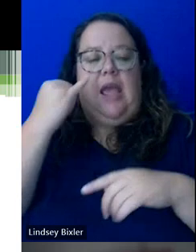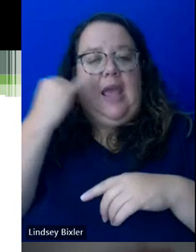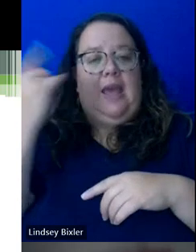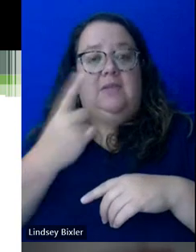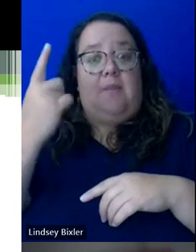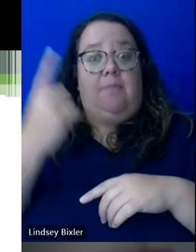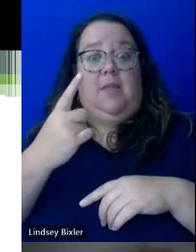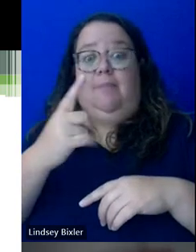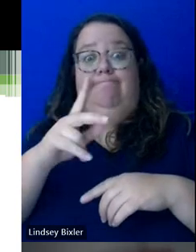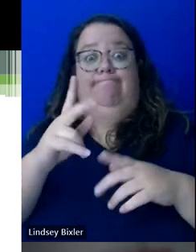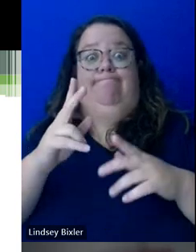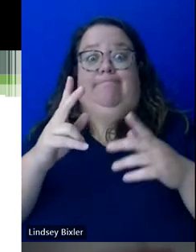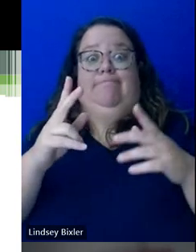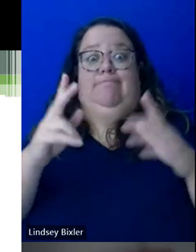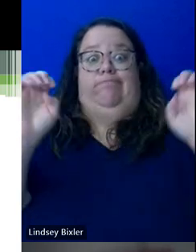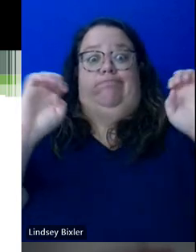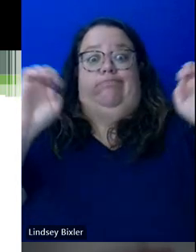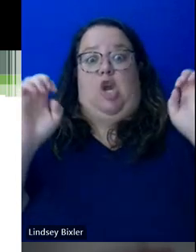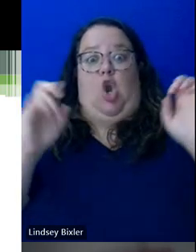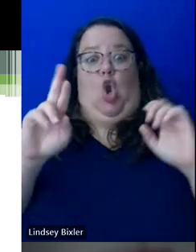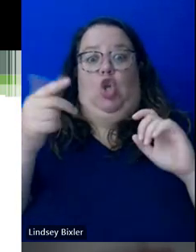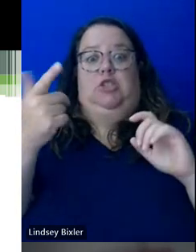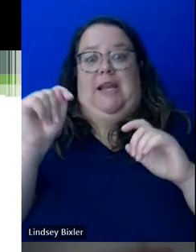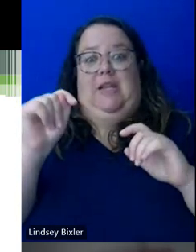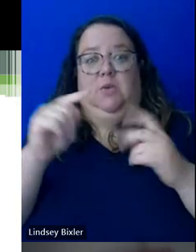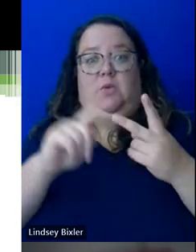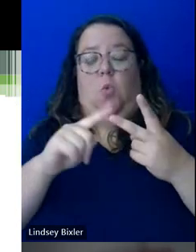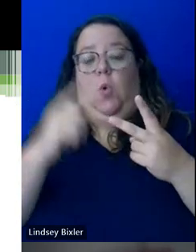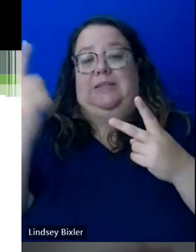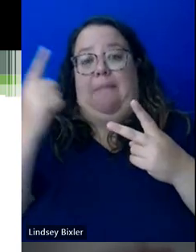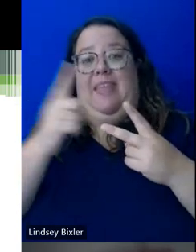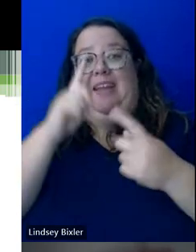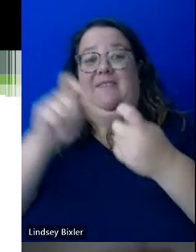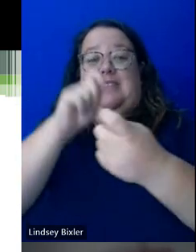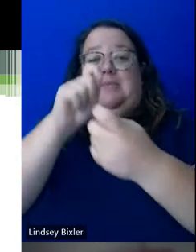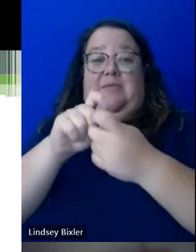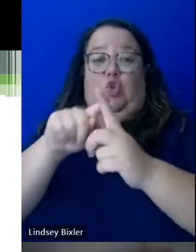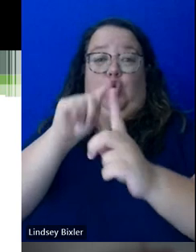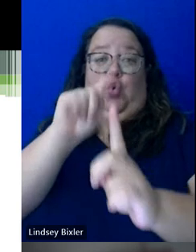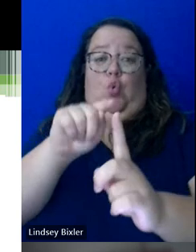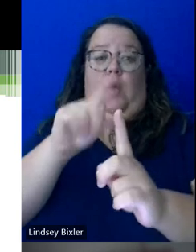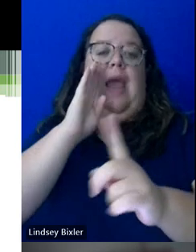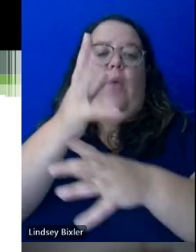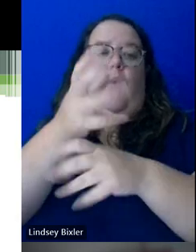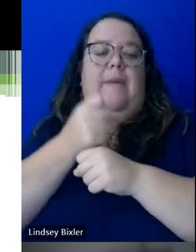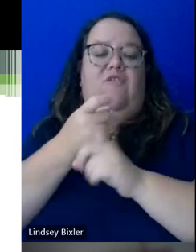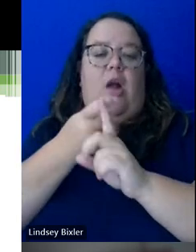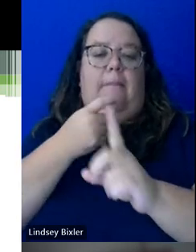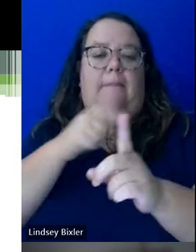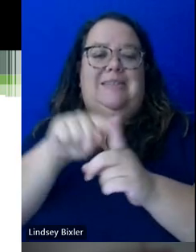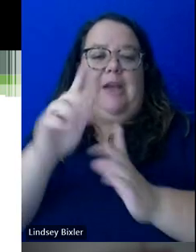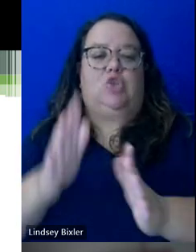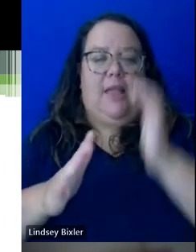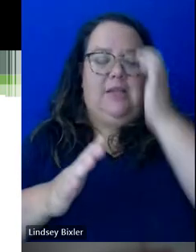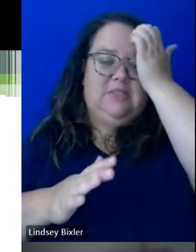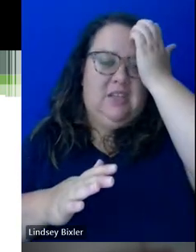urgent or something that is very particular to you, it will come from your specialist. Occasionally,